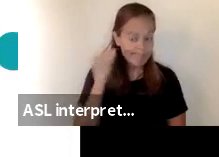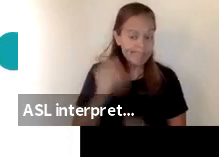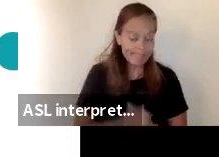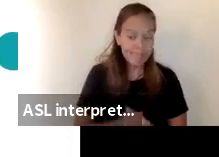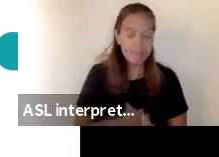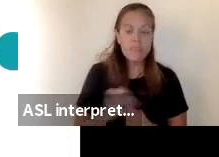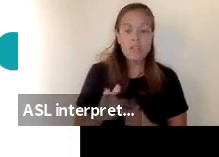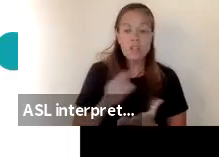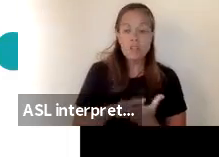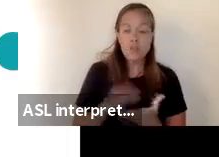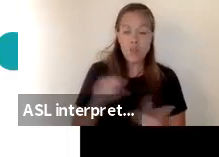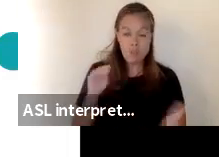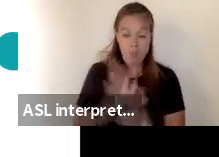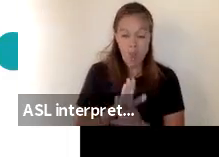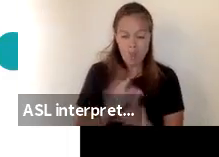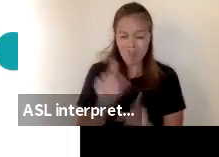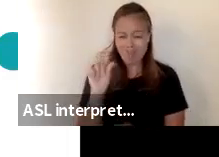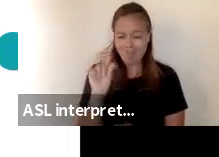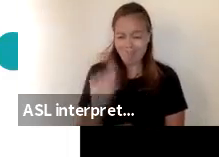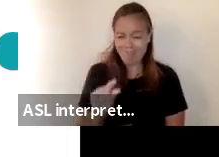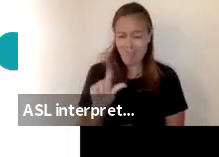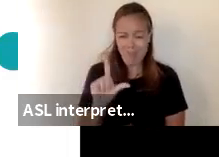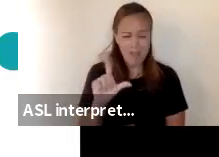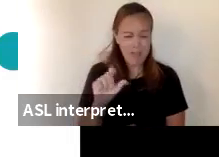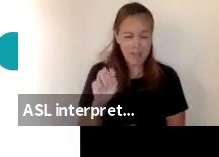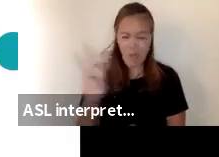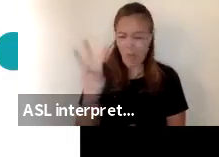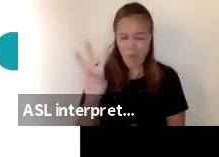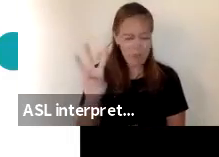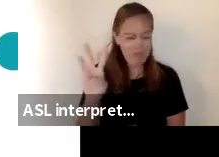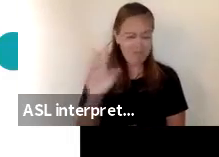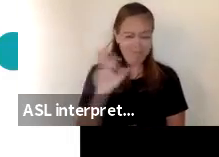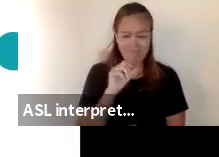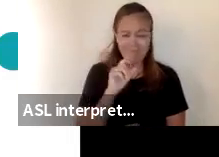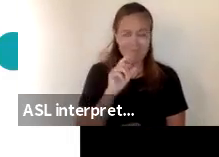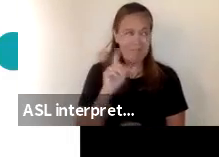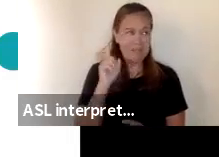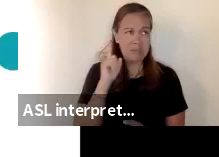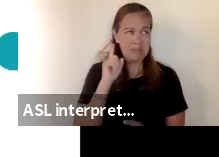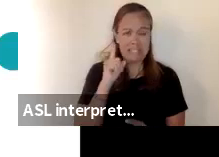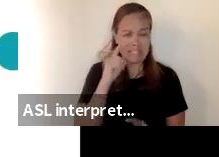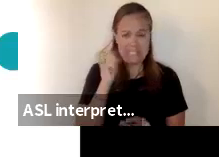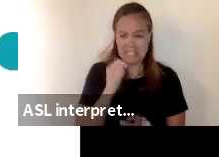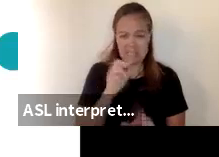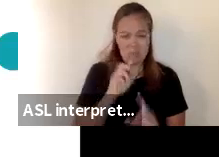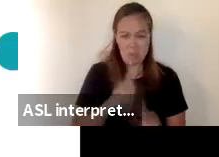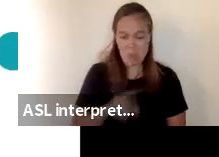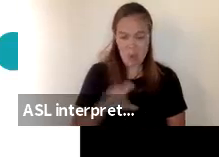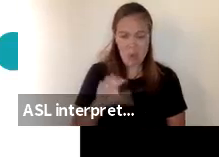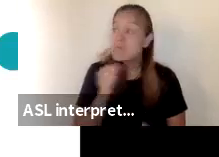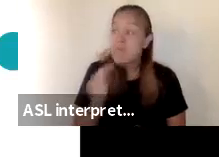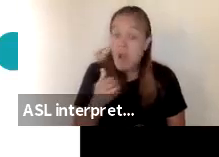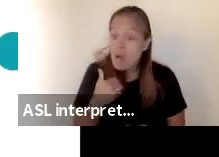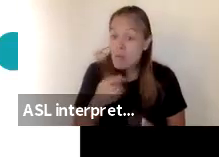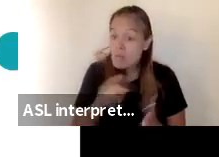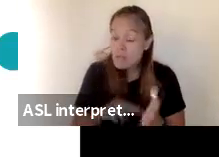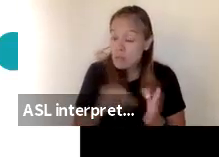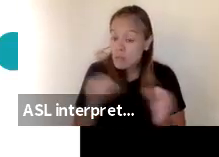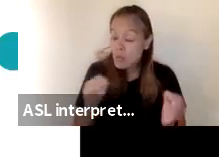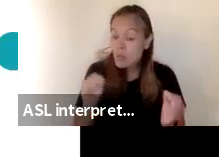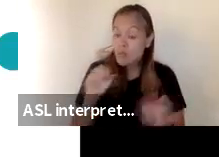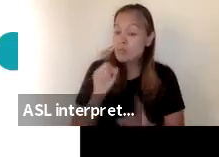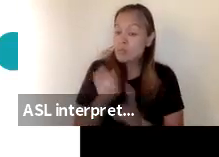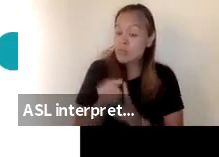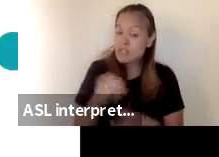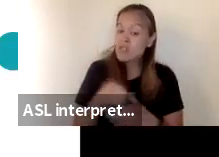exposure has been very very low there and i don't believe there's any reported case it's not that we don't have cases in school but the